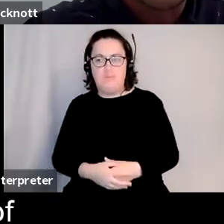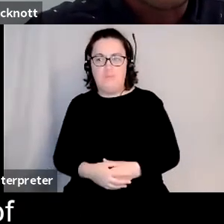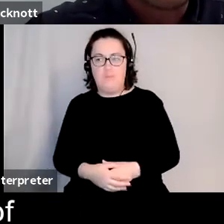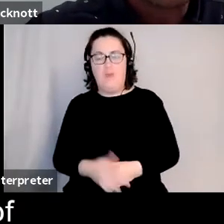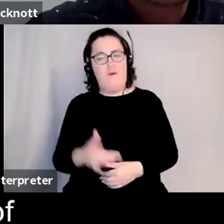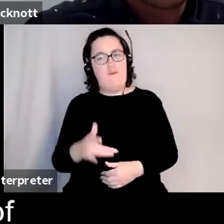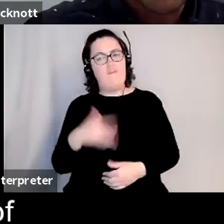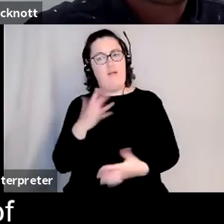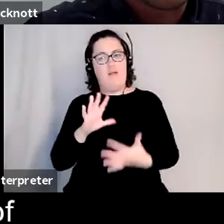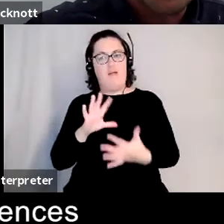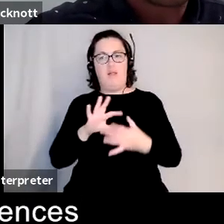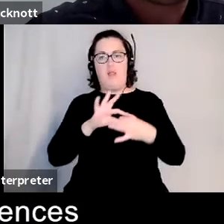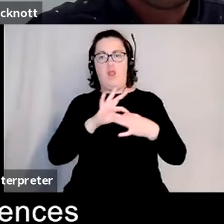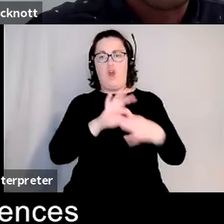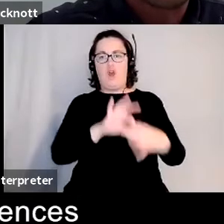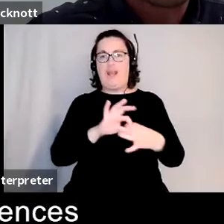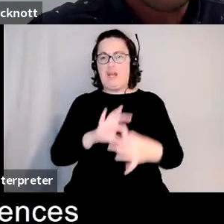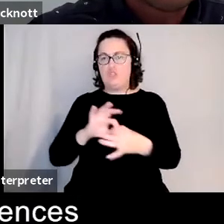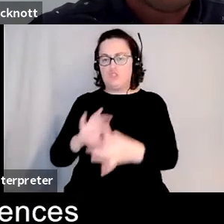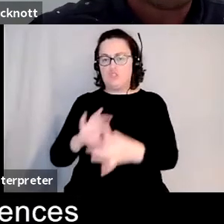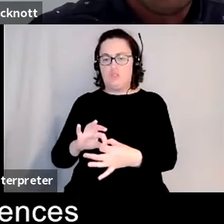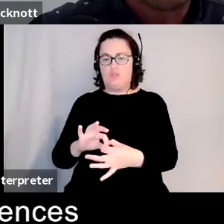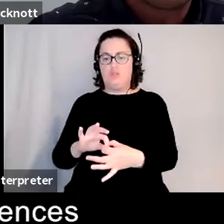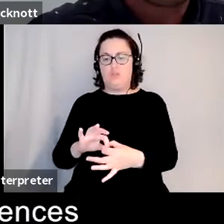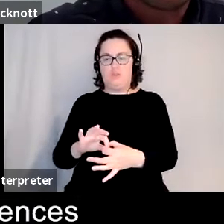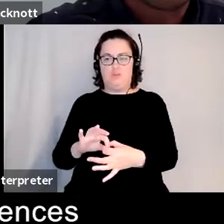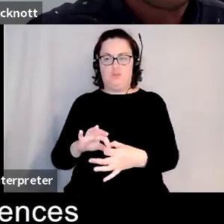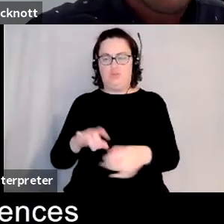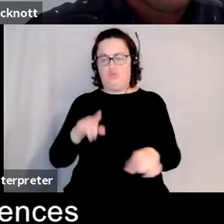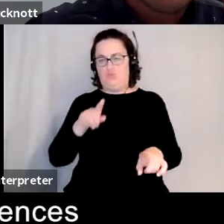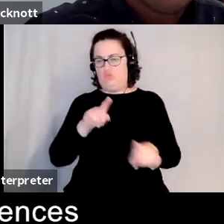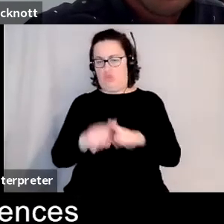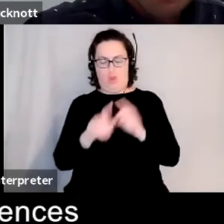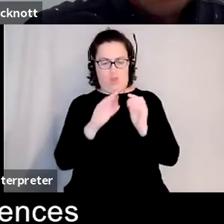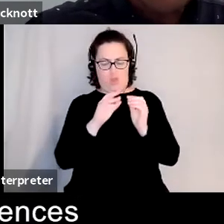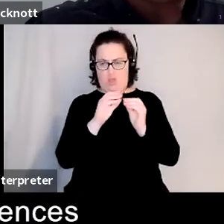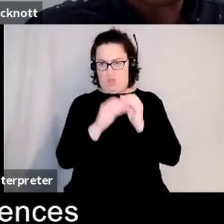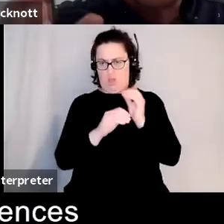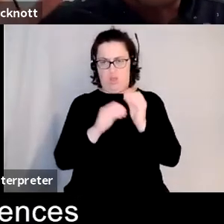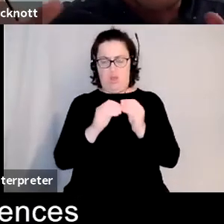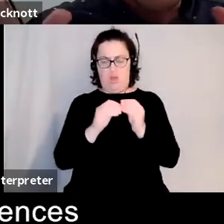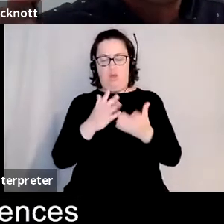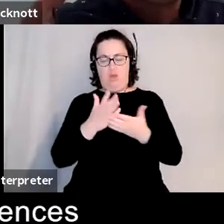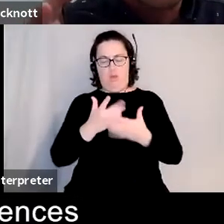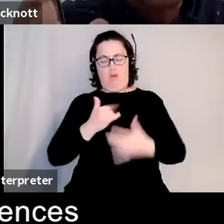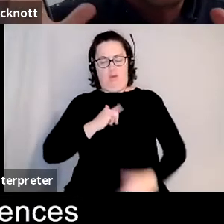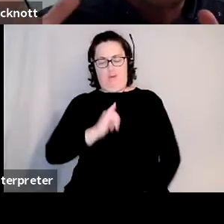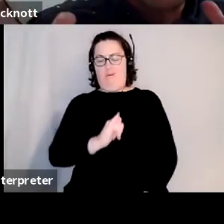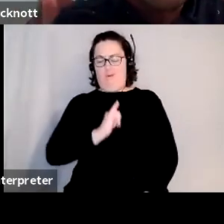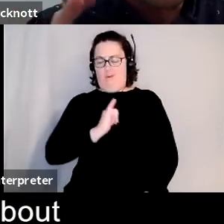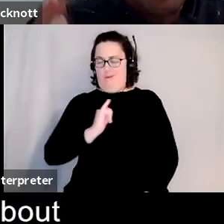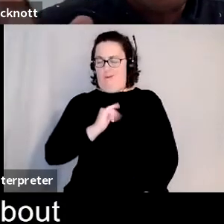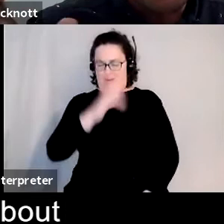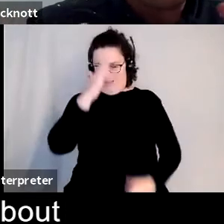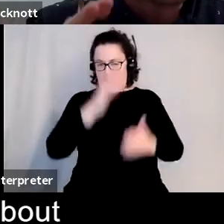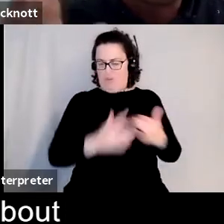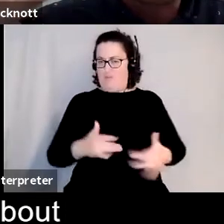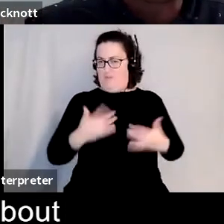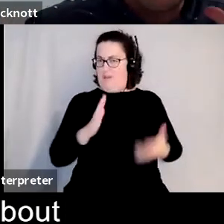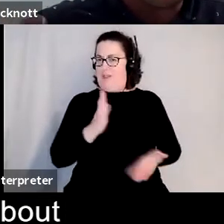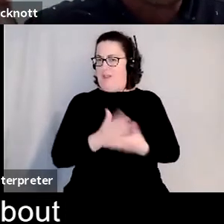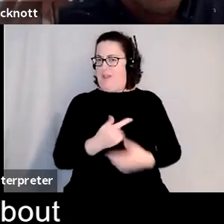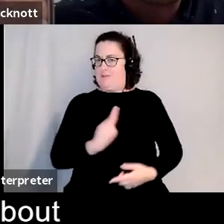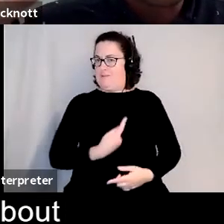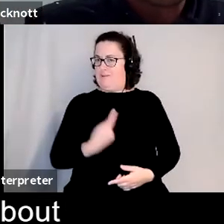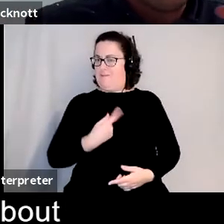connection in a sense of being able to identify with some of those experiences and as you say it's it's a it's about the character